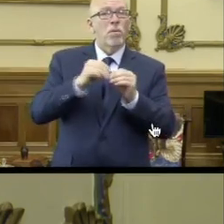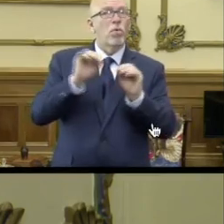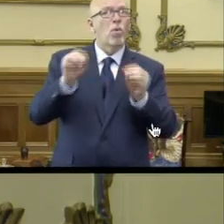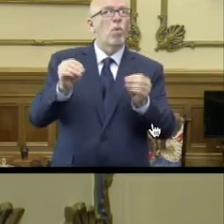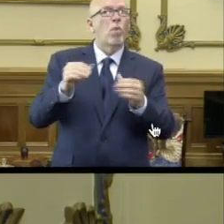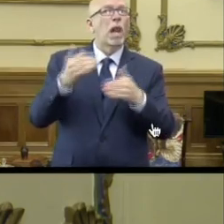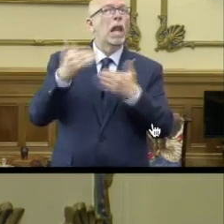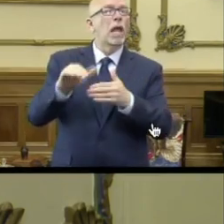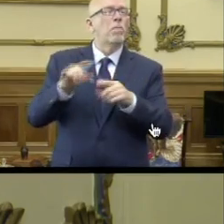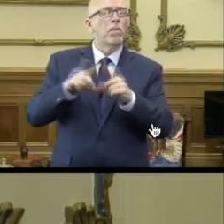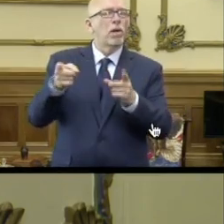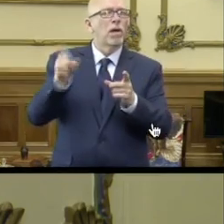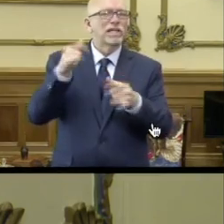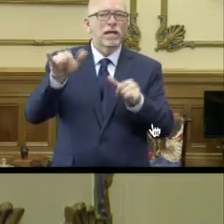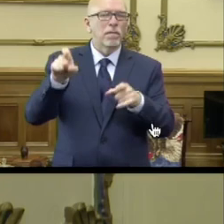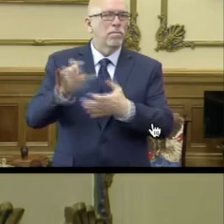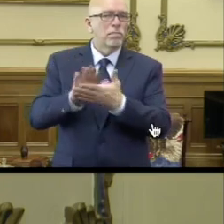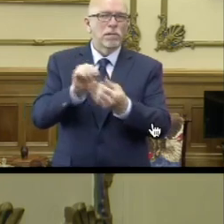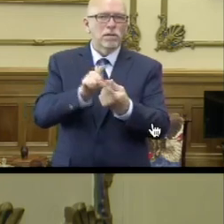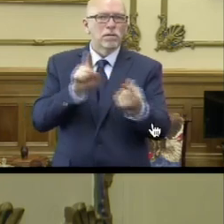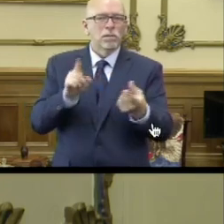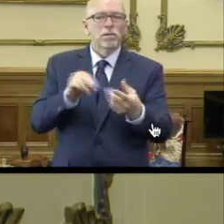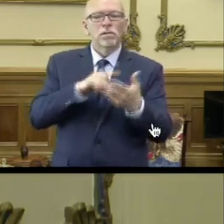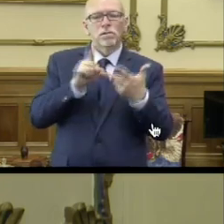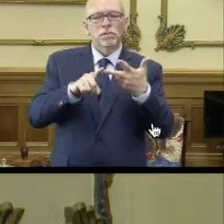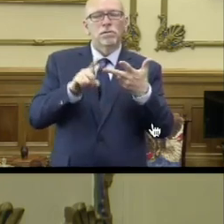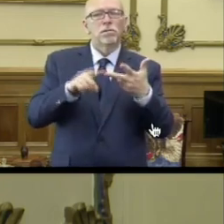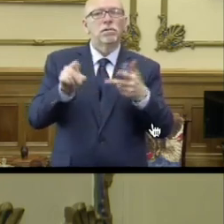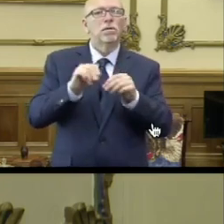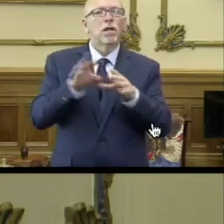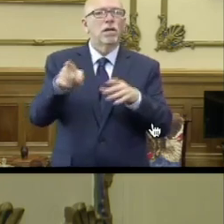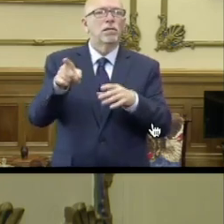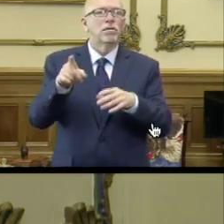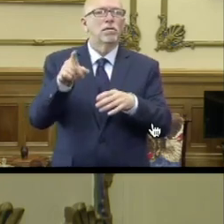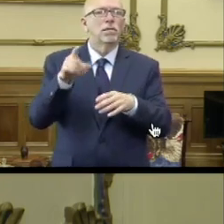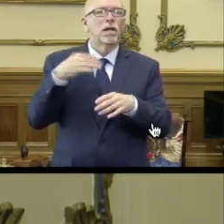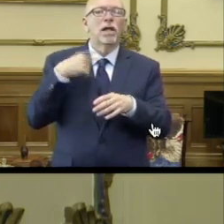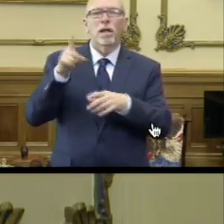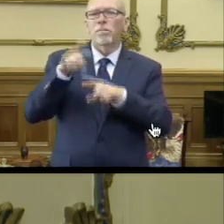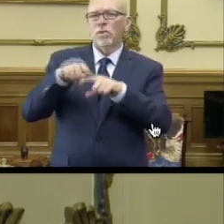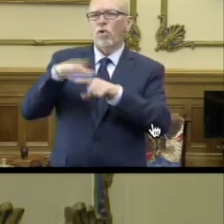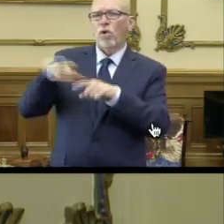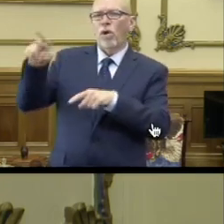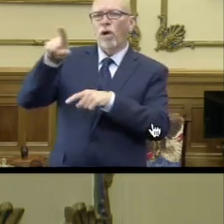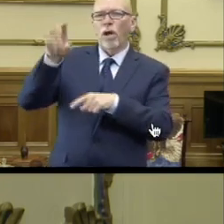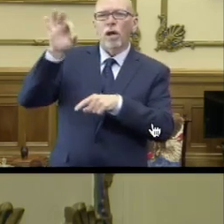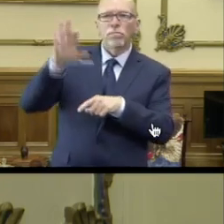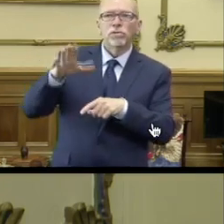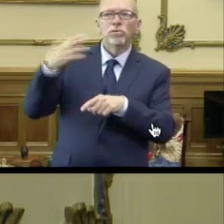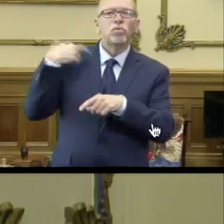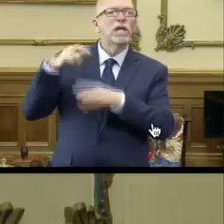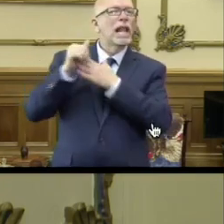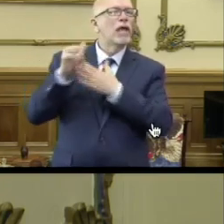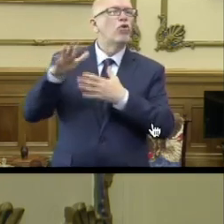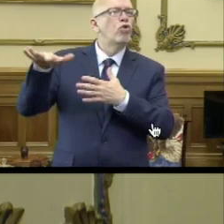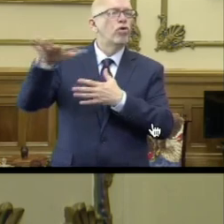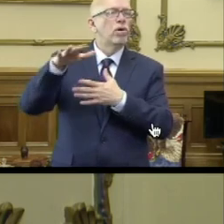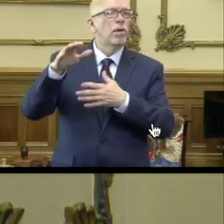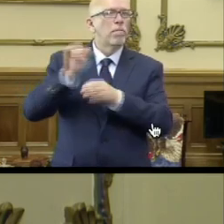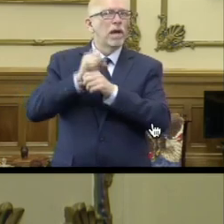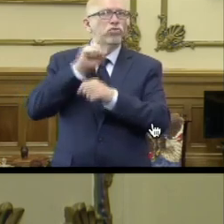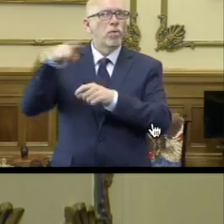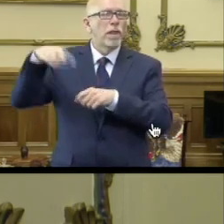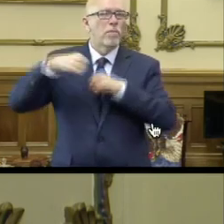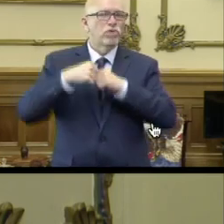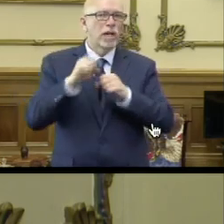you still have to have that. And then, as the governor said, obviously counting on religious leaders to do what's necessary to protect the